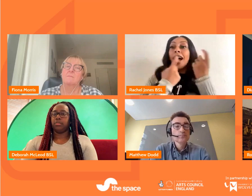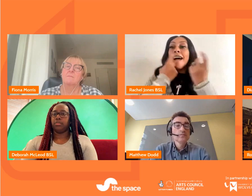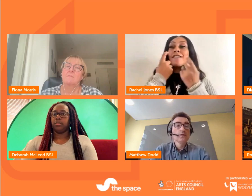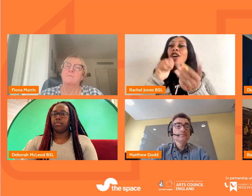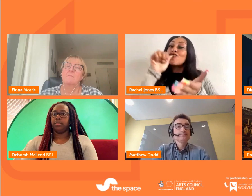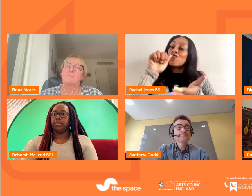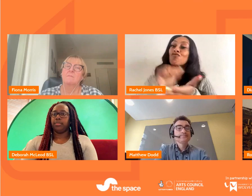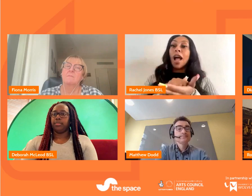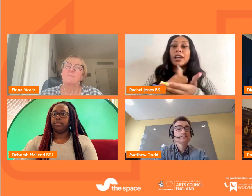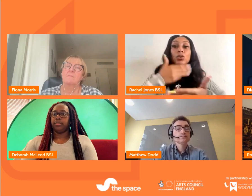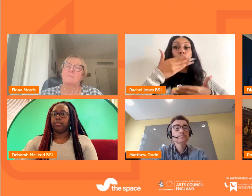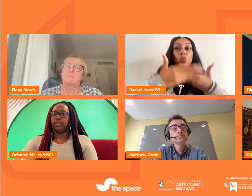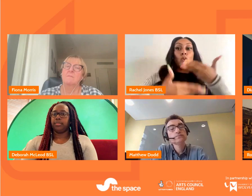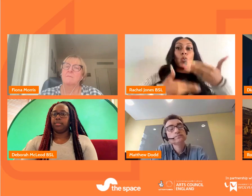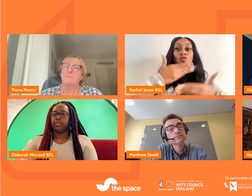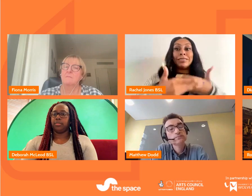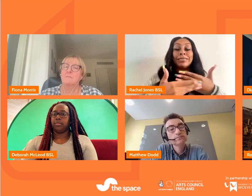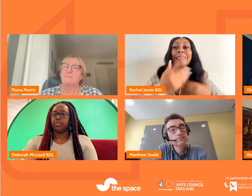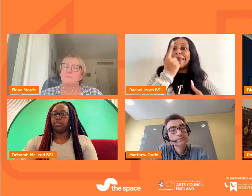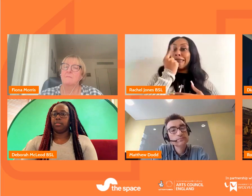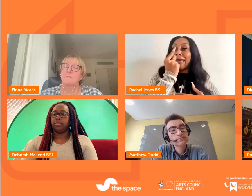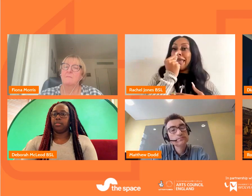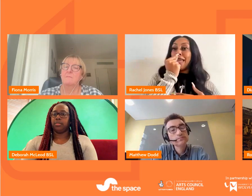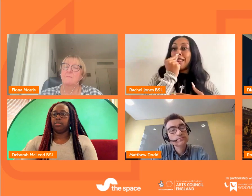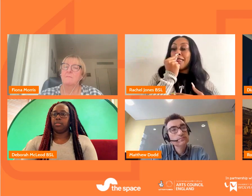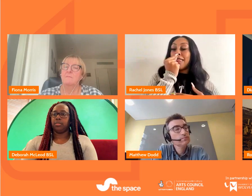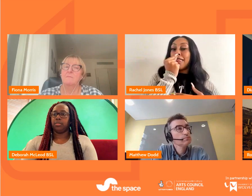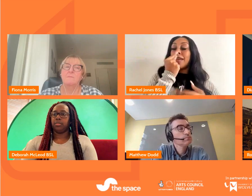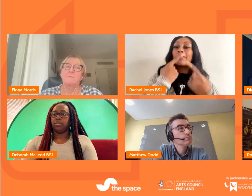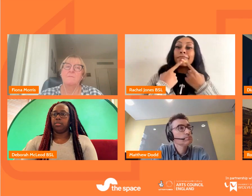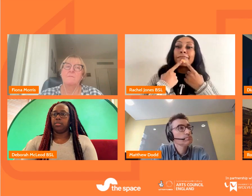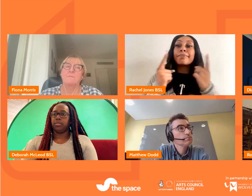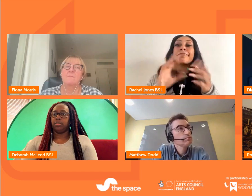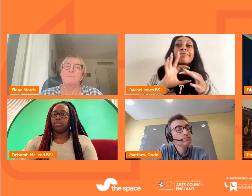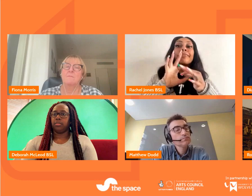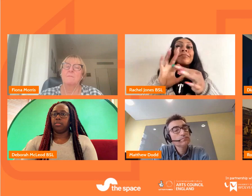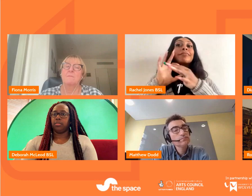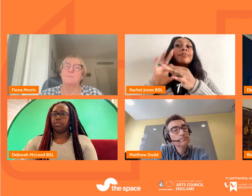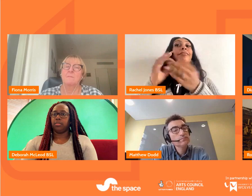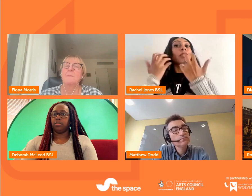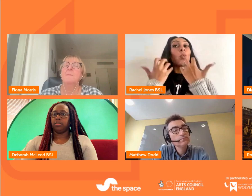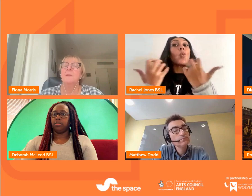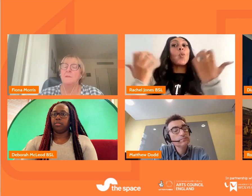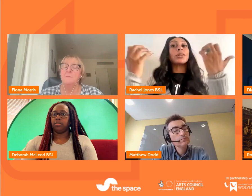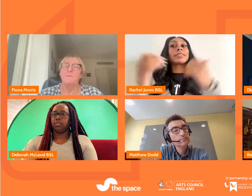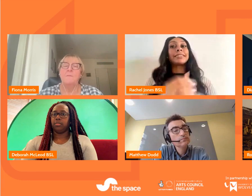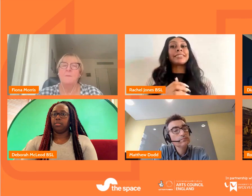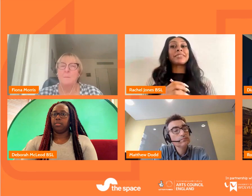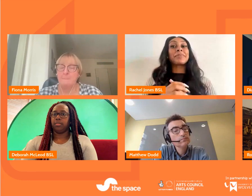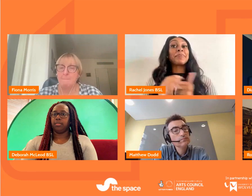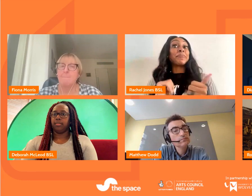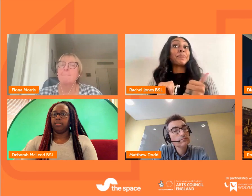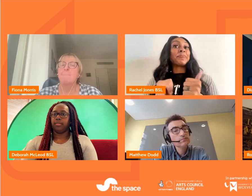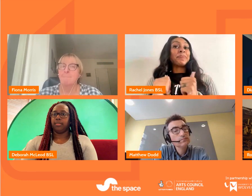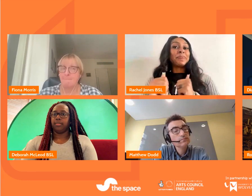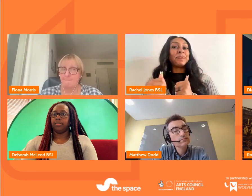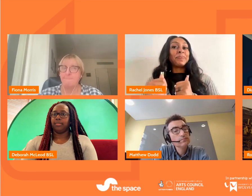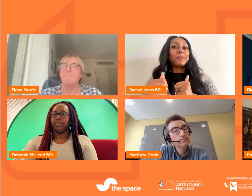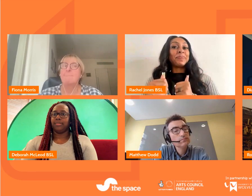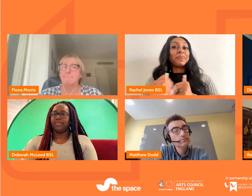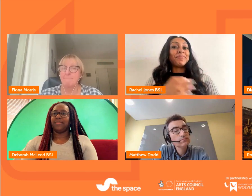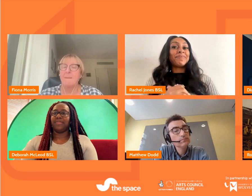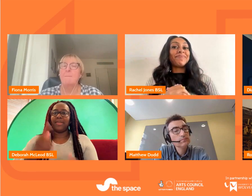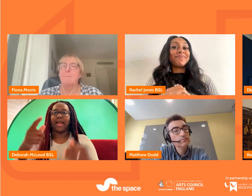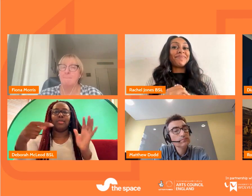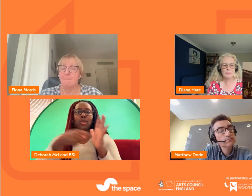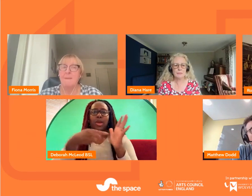that really we think can speak to a larger audience and i'm talking about the tv